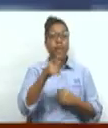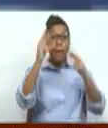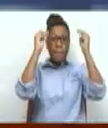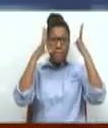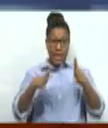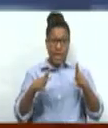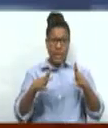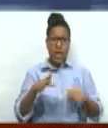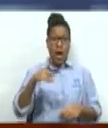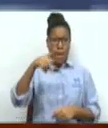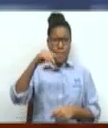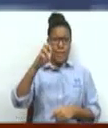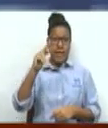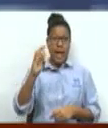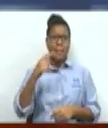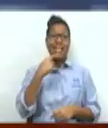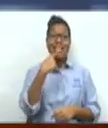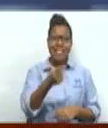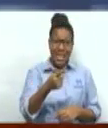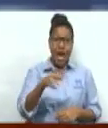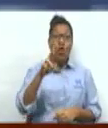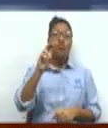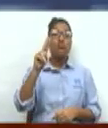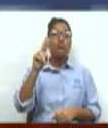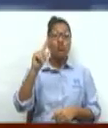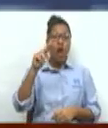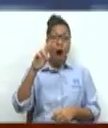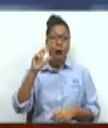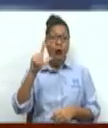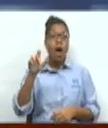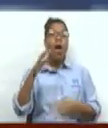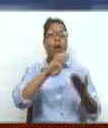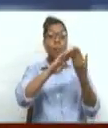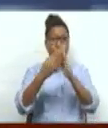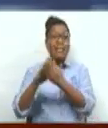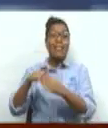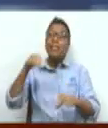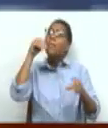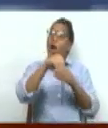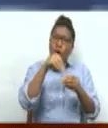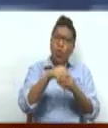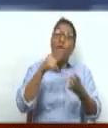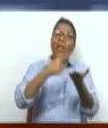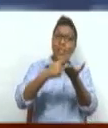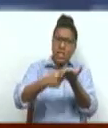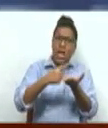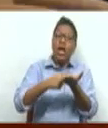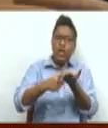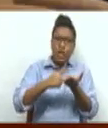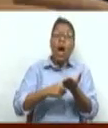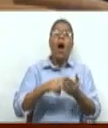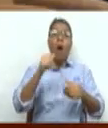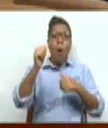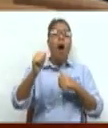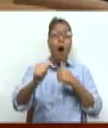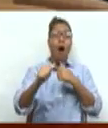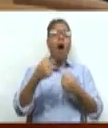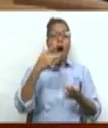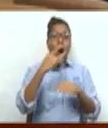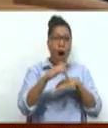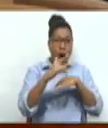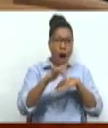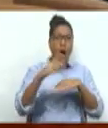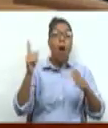Beckels also warned that rural communities must be included in any conversation regarding early warning systems. And